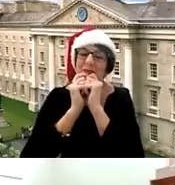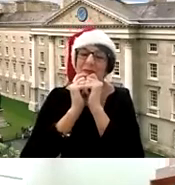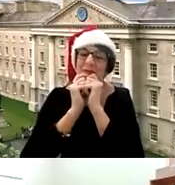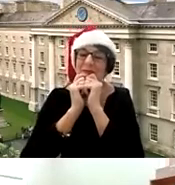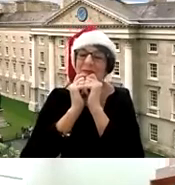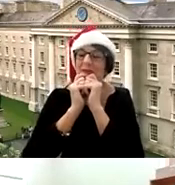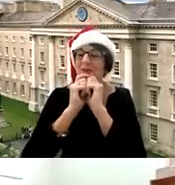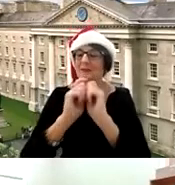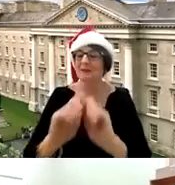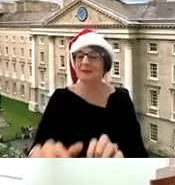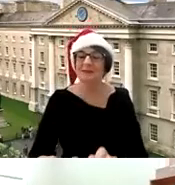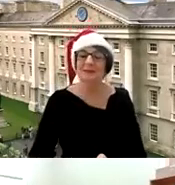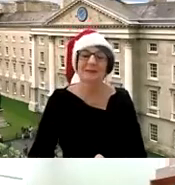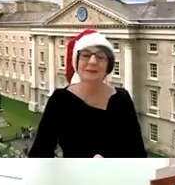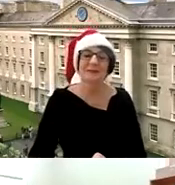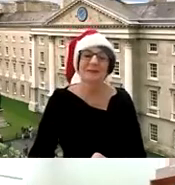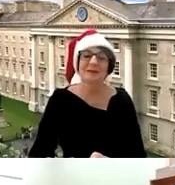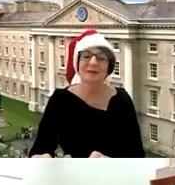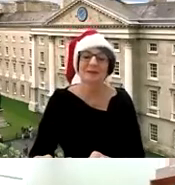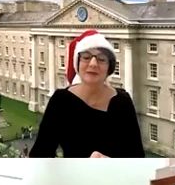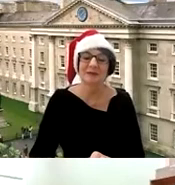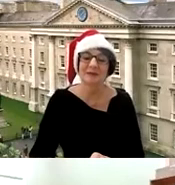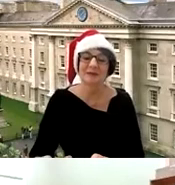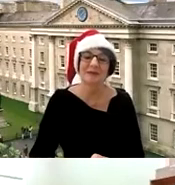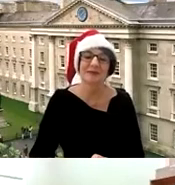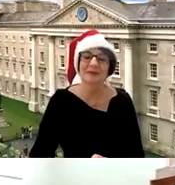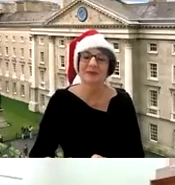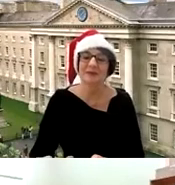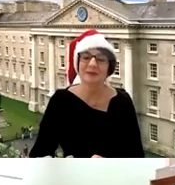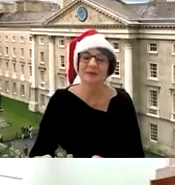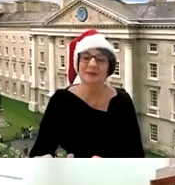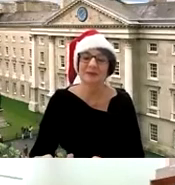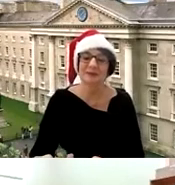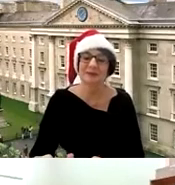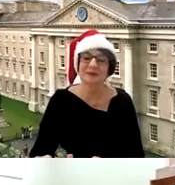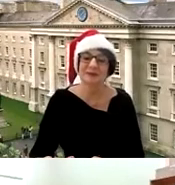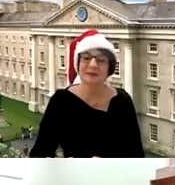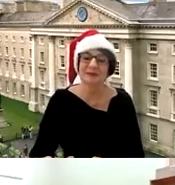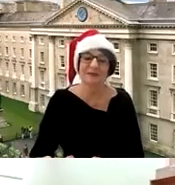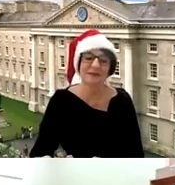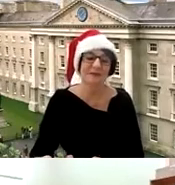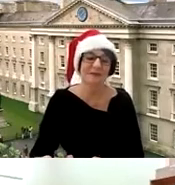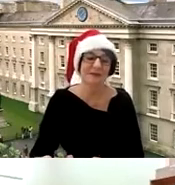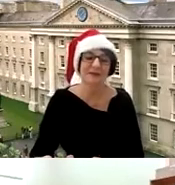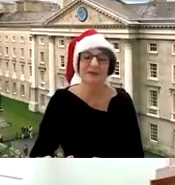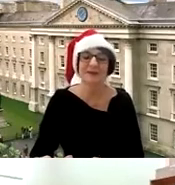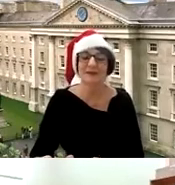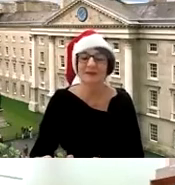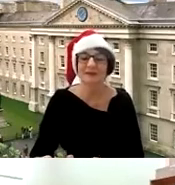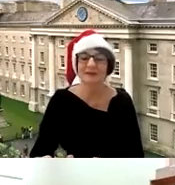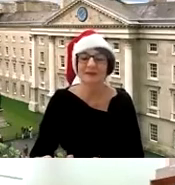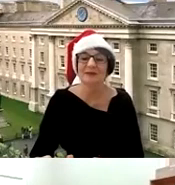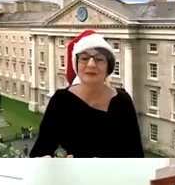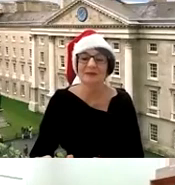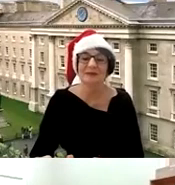pack the following year and it gives people an opportunity to bring that christmas spirit together to their